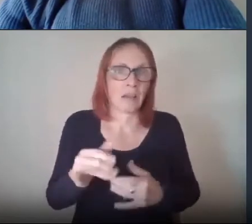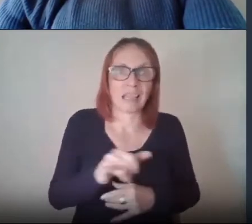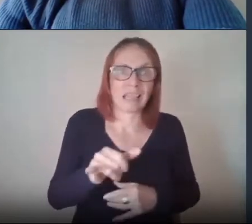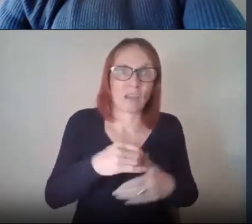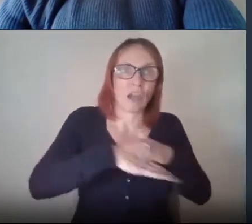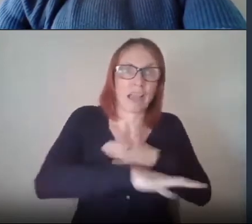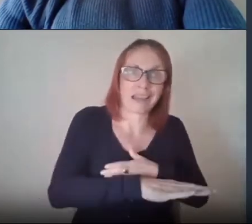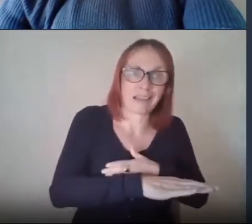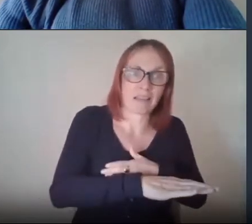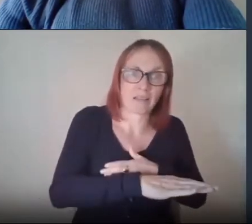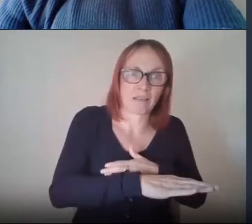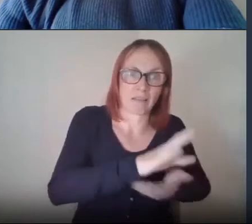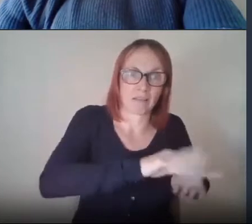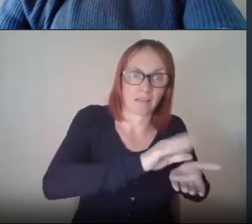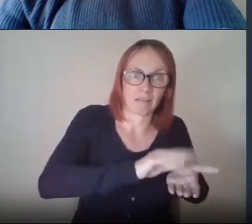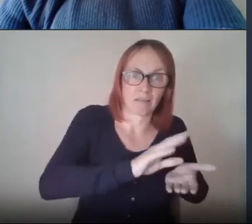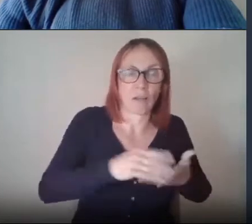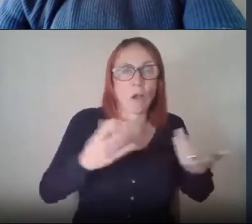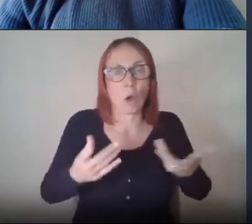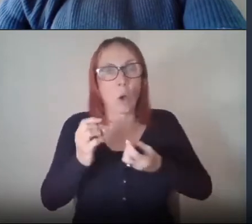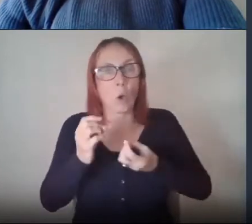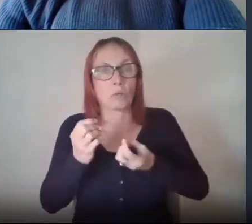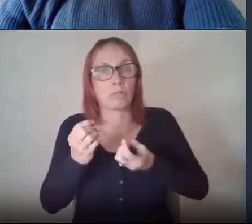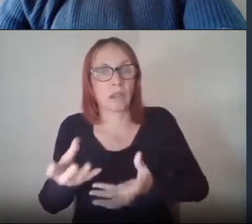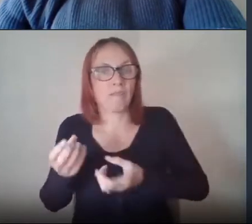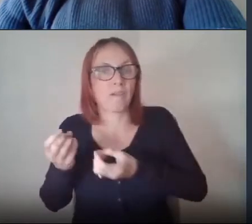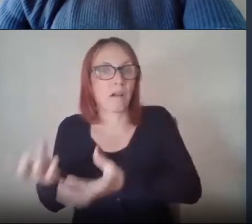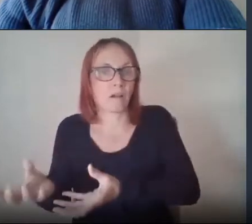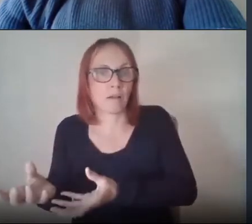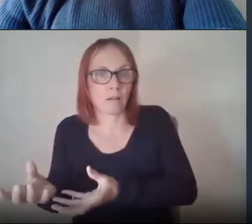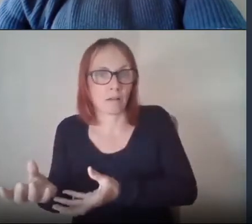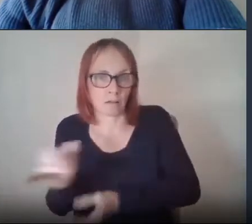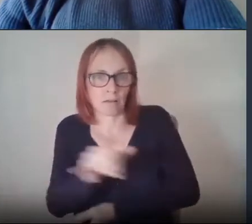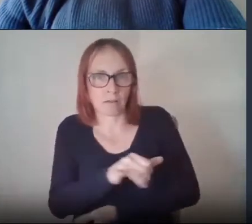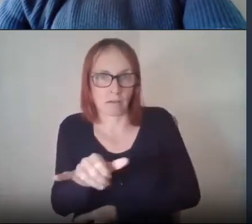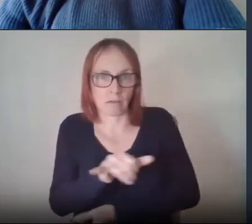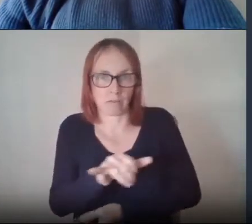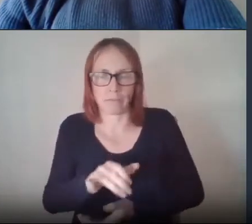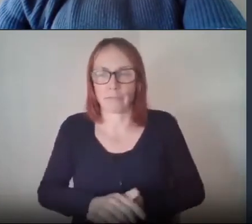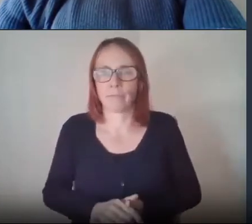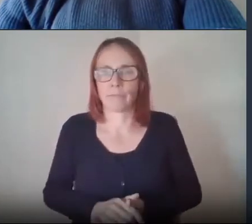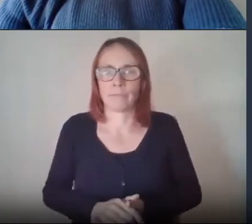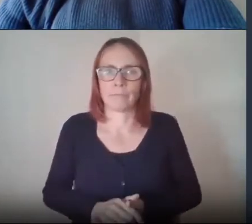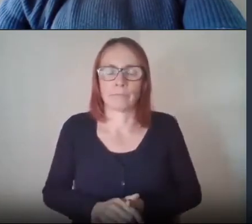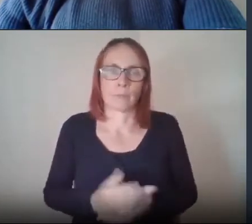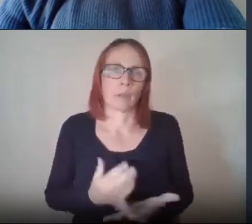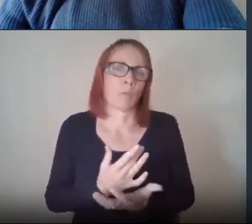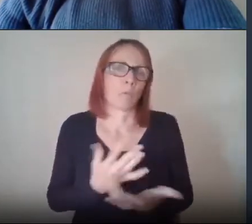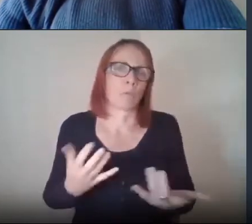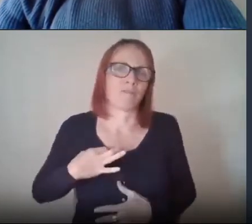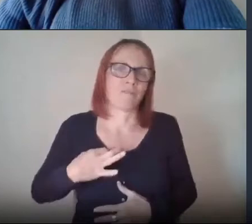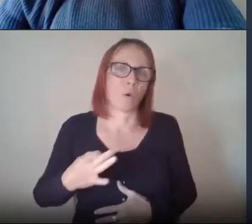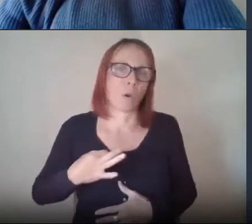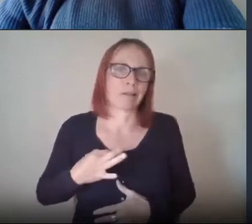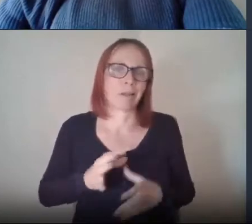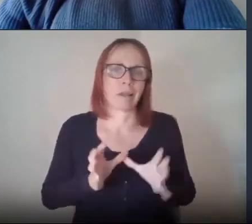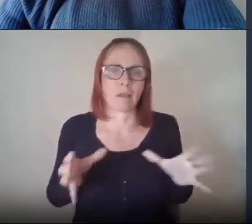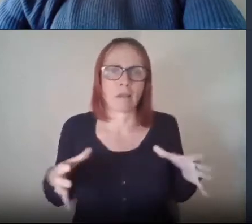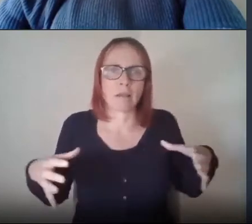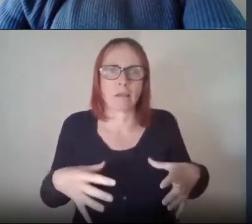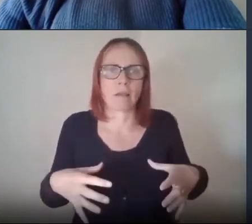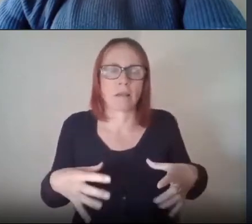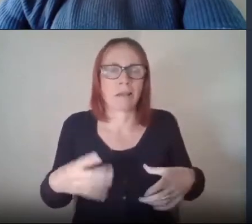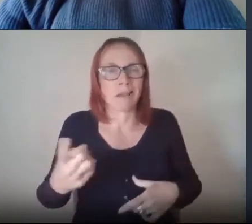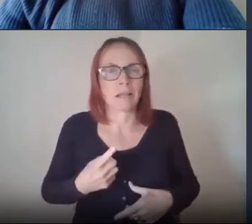covers the cost of the food of everything yeah we've also built a huge bank of volunteers in the local community who come in every thursday